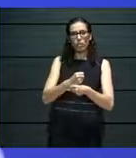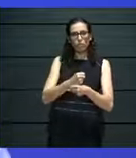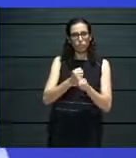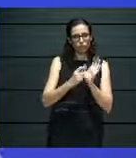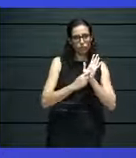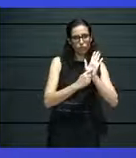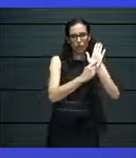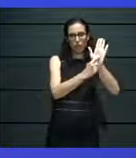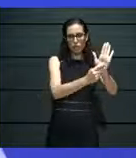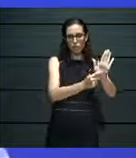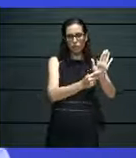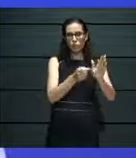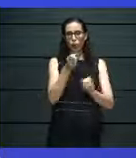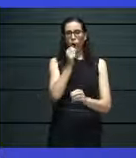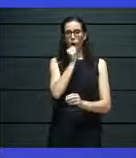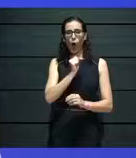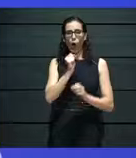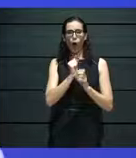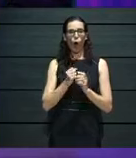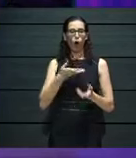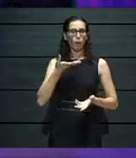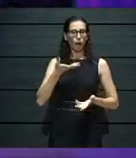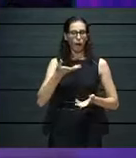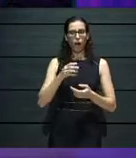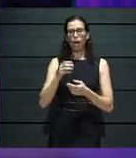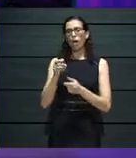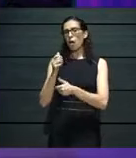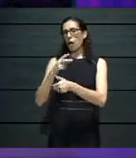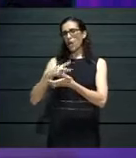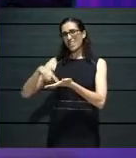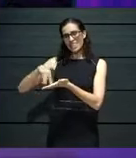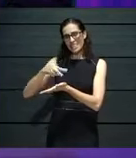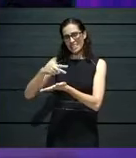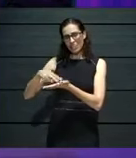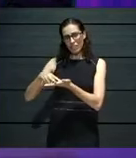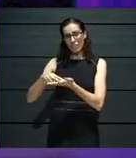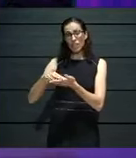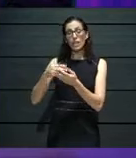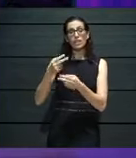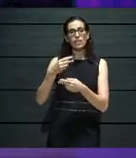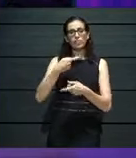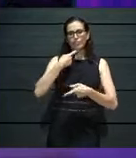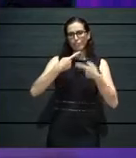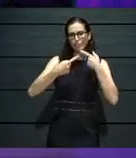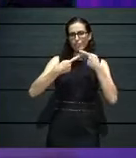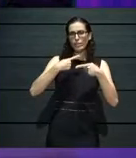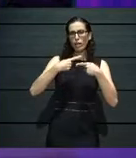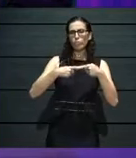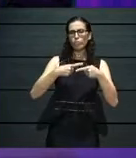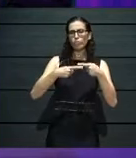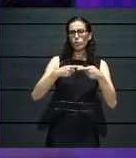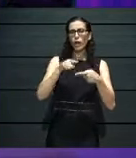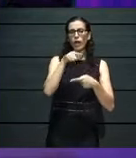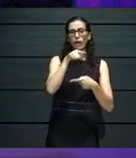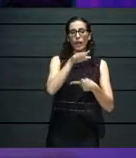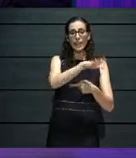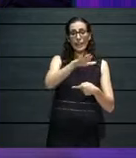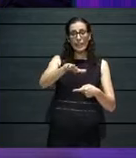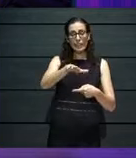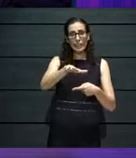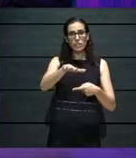operas, cabarets, theatre pieces, that actually talk about where the audience, where the spectator